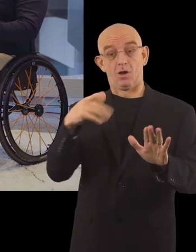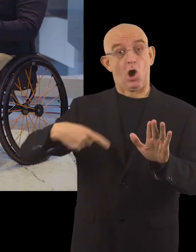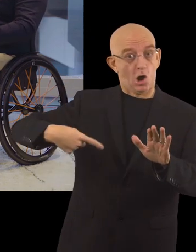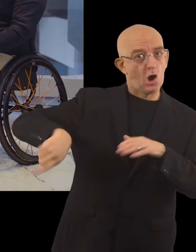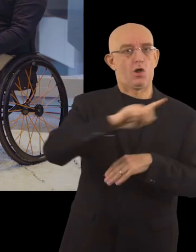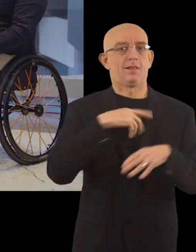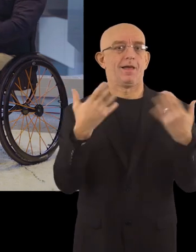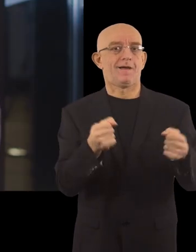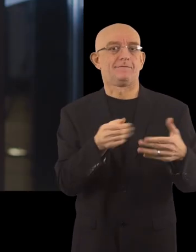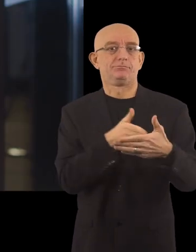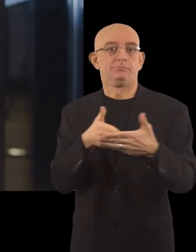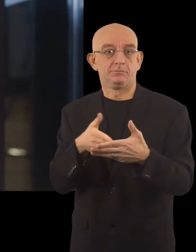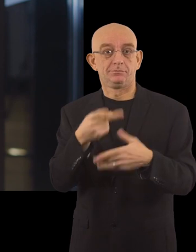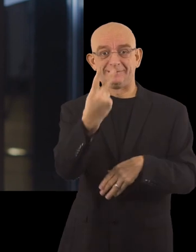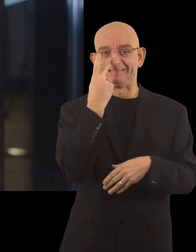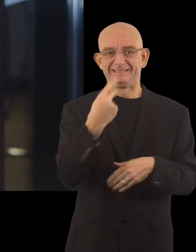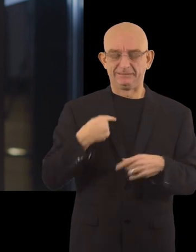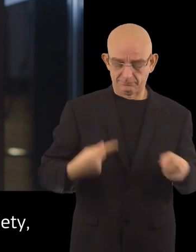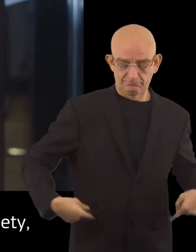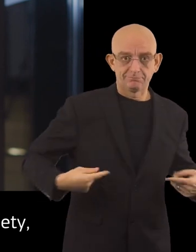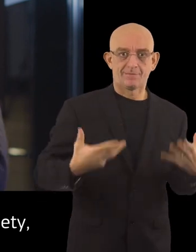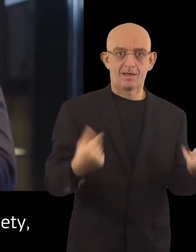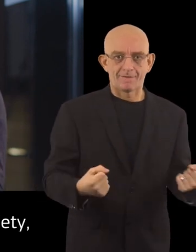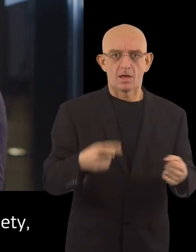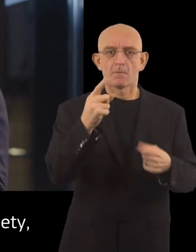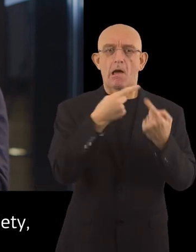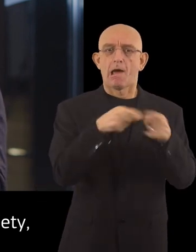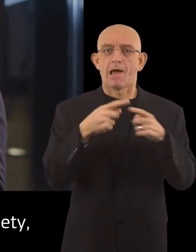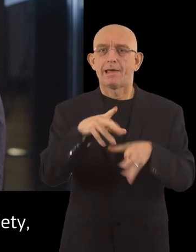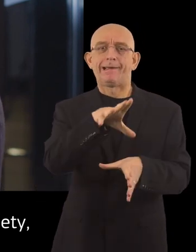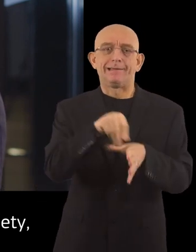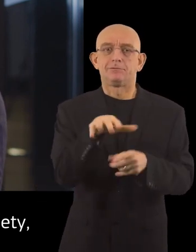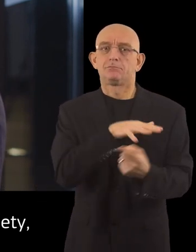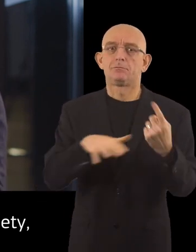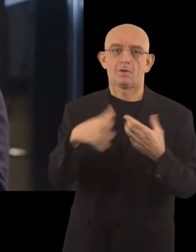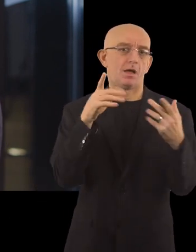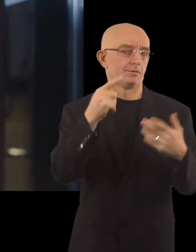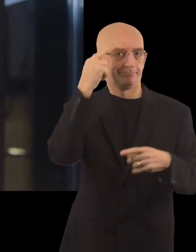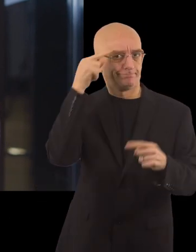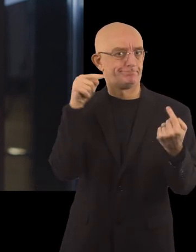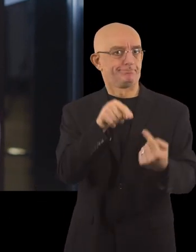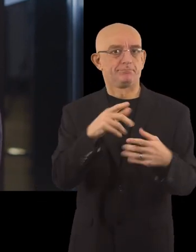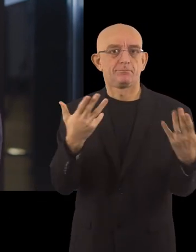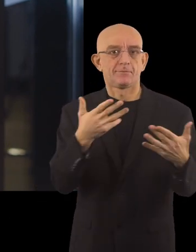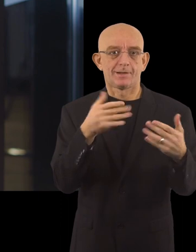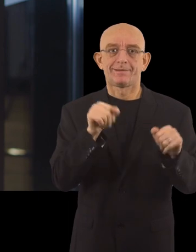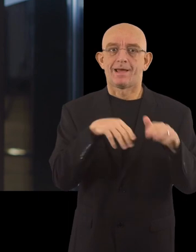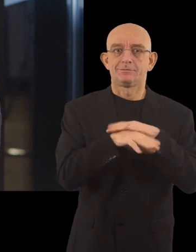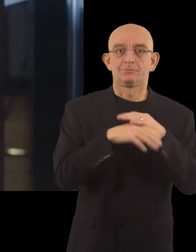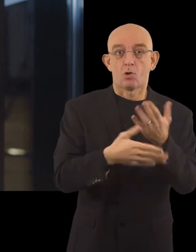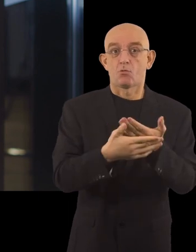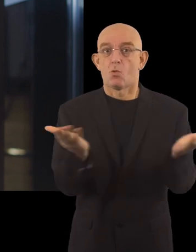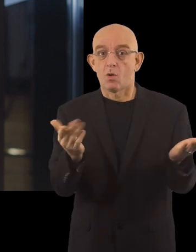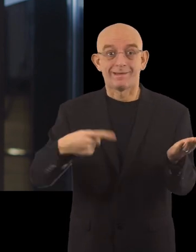everyone has a handicap. You can just see mine a bit better. So if we want to work on an inclusive society, if we want to work on accessibility, is that